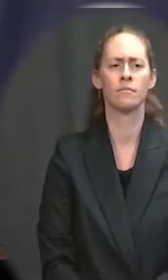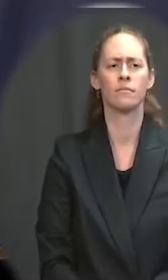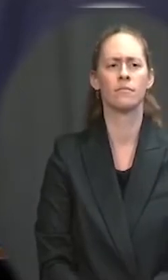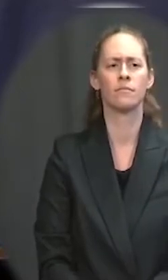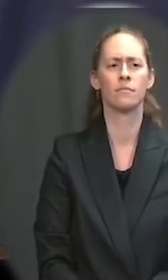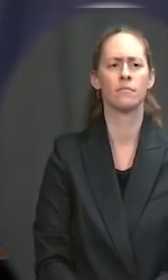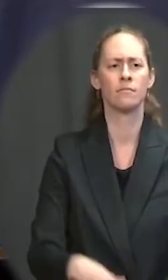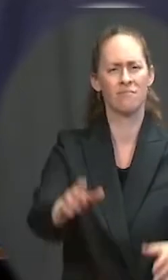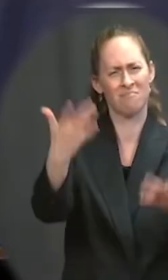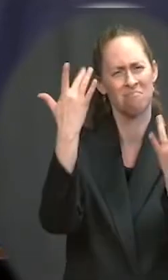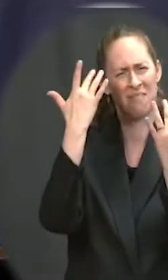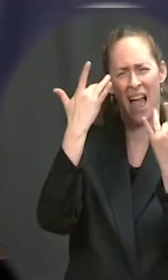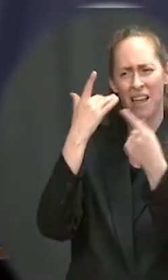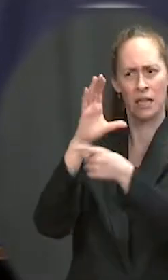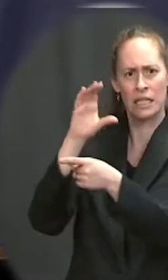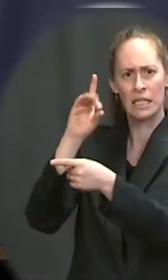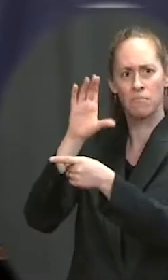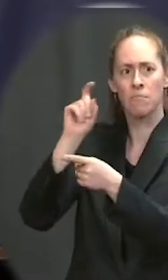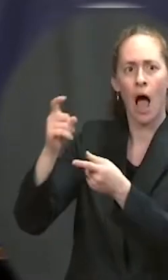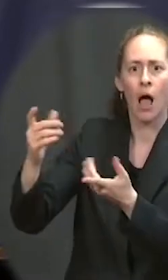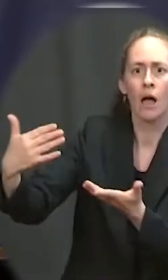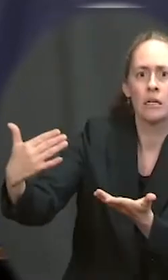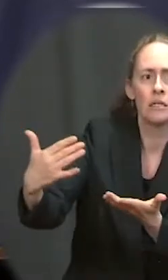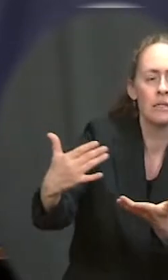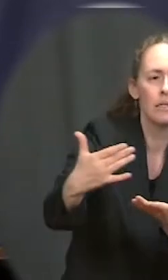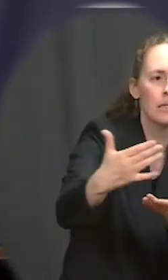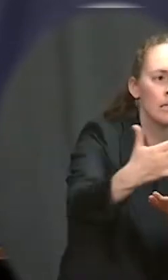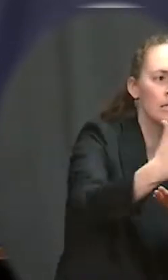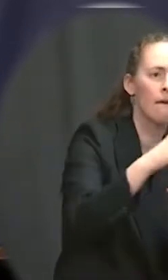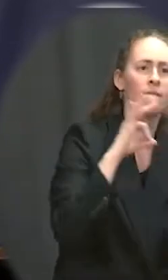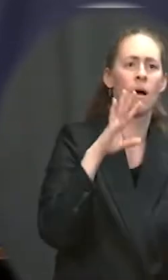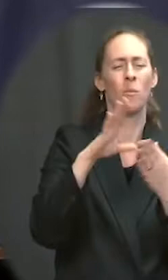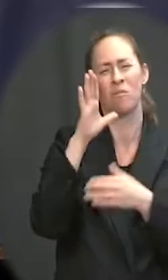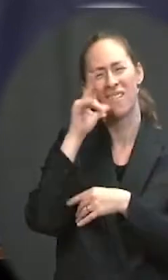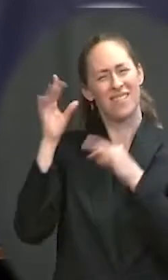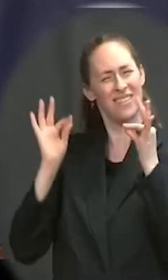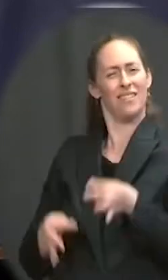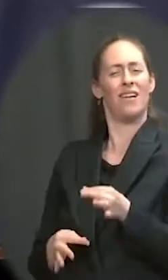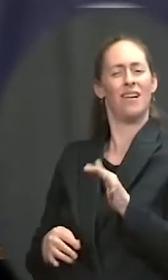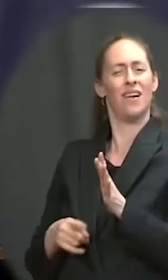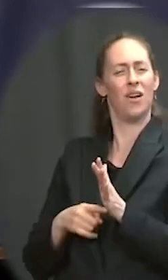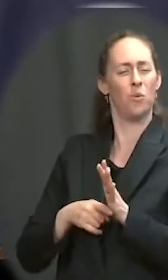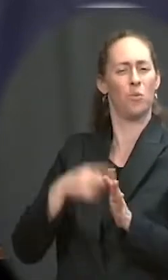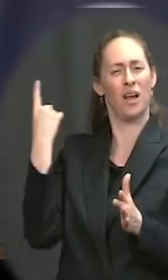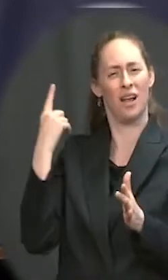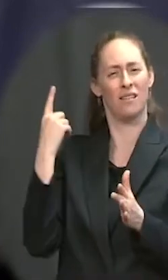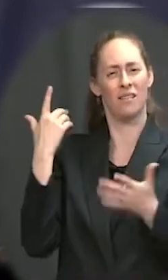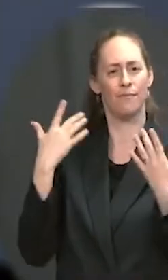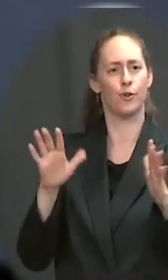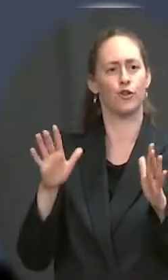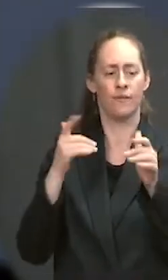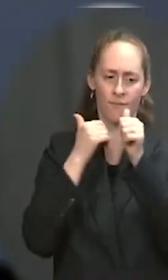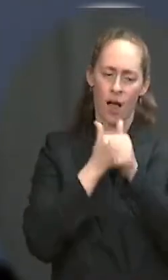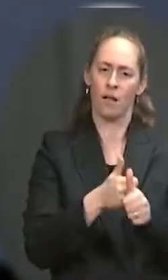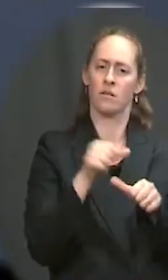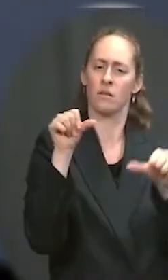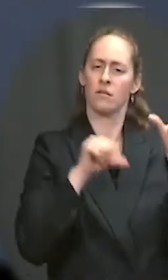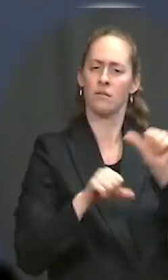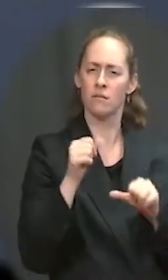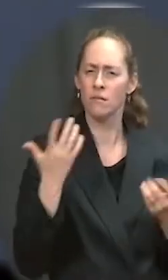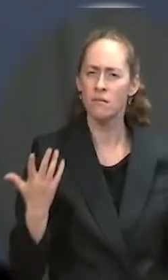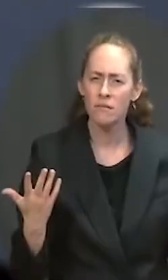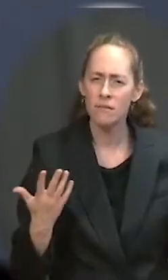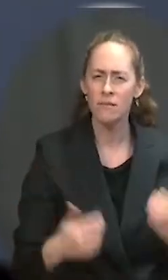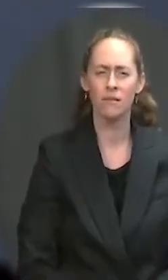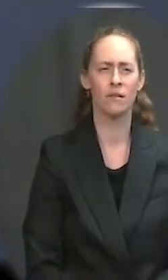from so many outside entities? Why can't it just come up with these science-based guidelines on its own? Well, they do so to ensure that